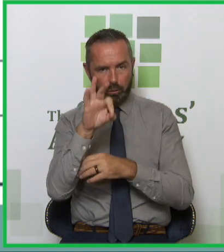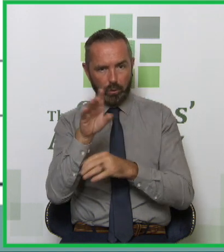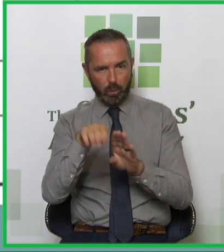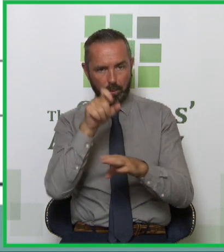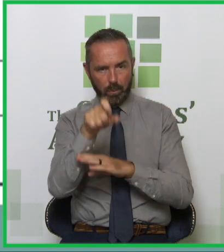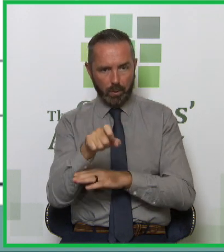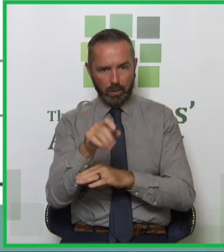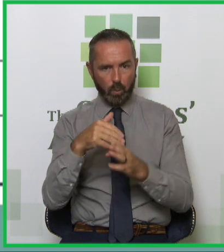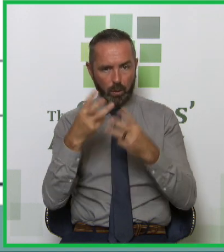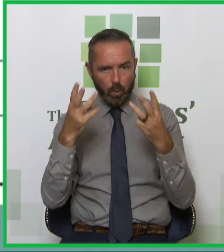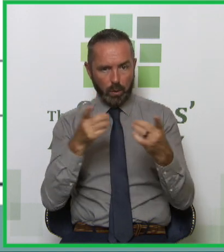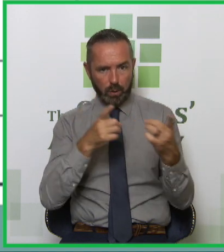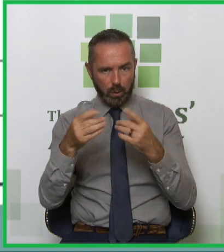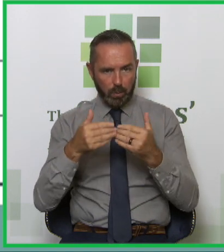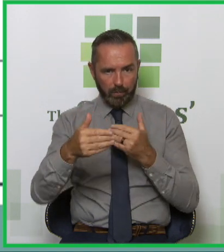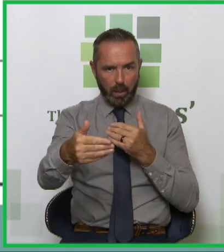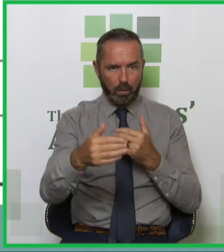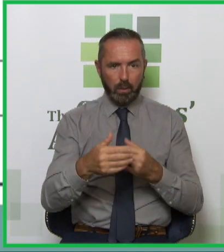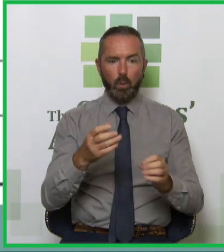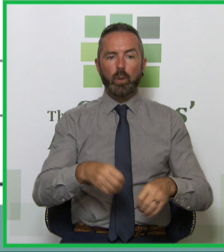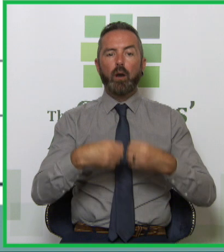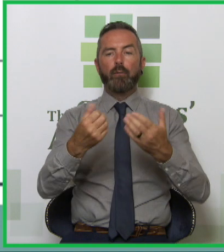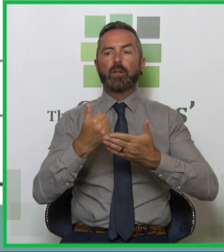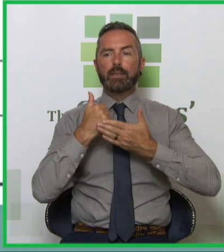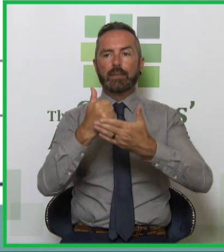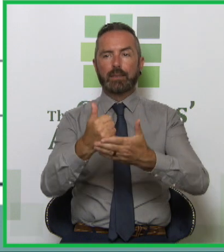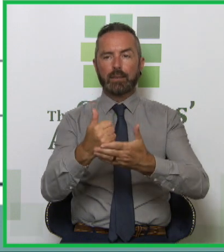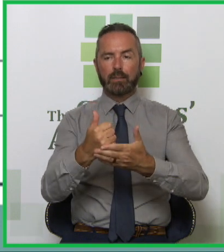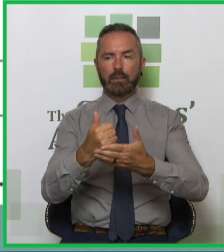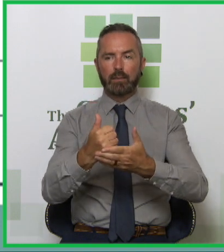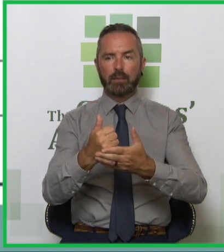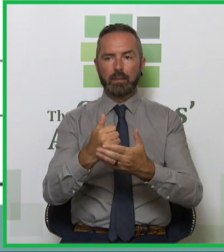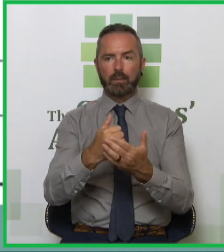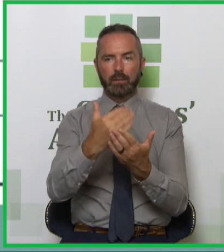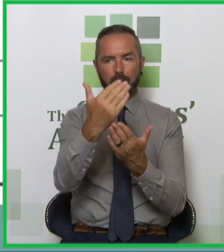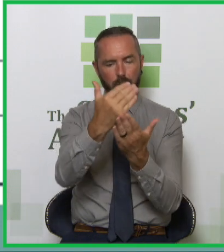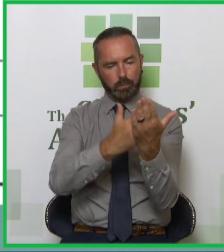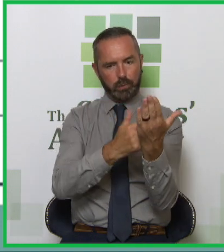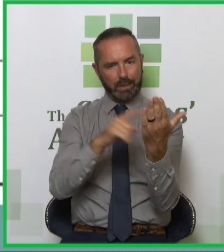and what it is they'd like to do. We're offering assistance, so we're getting a menu of options and letting them know